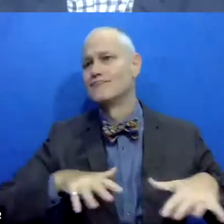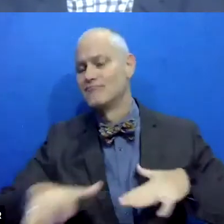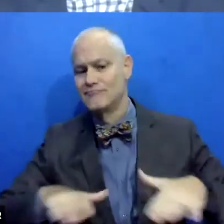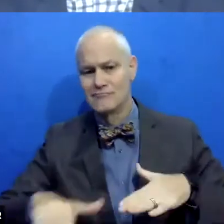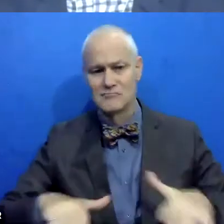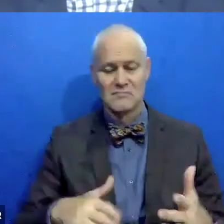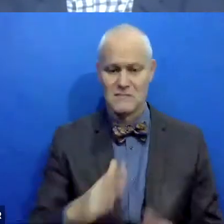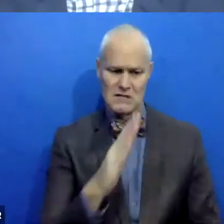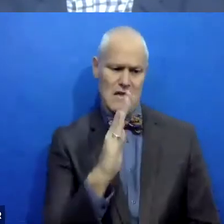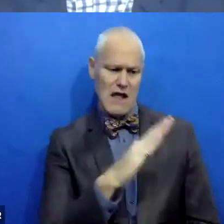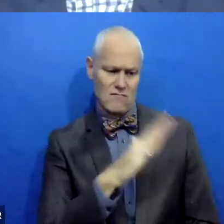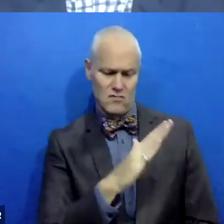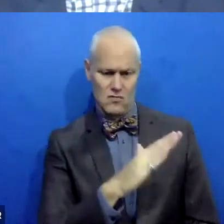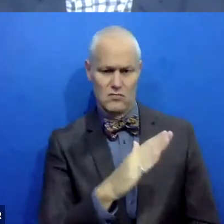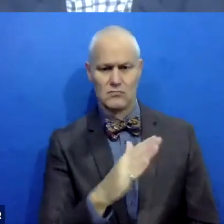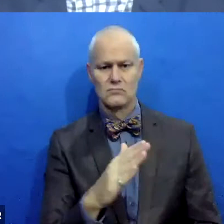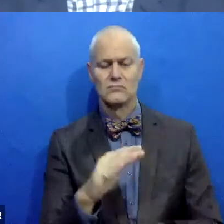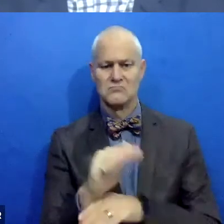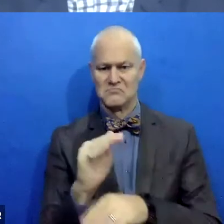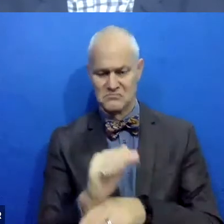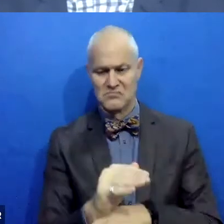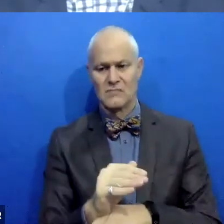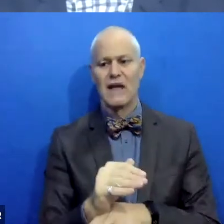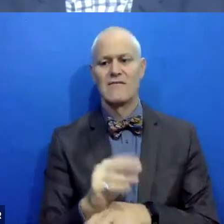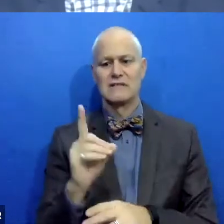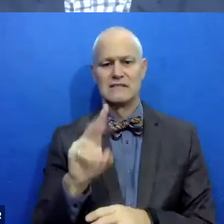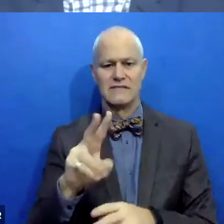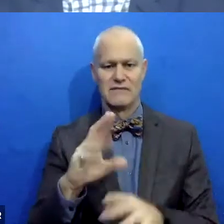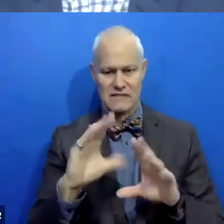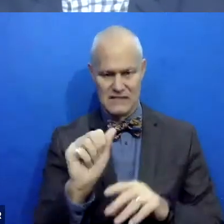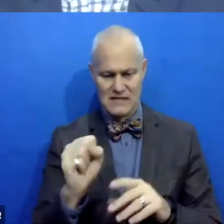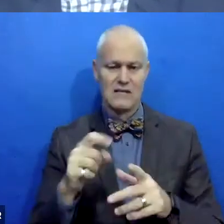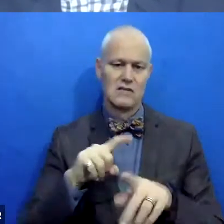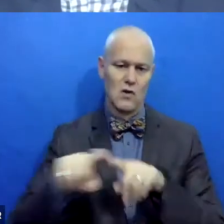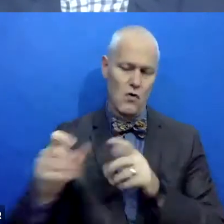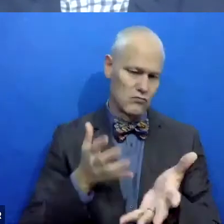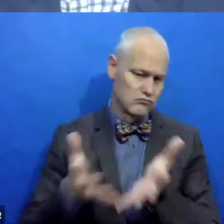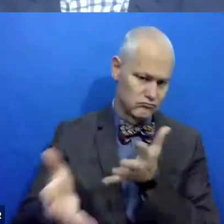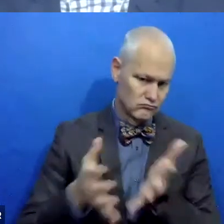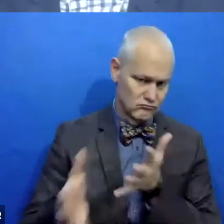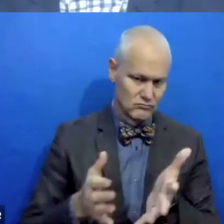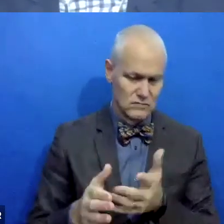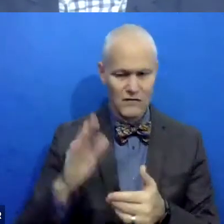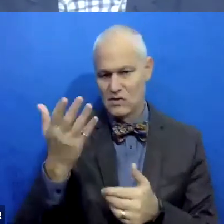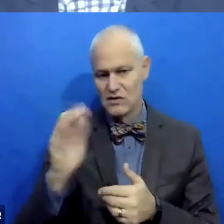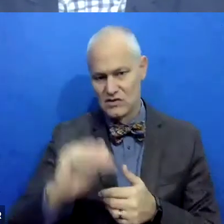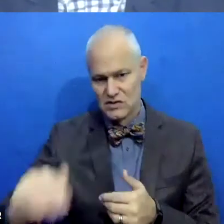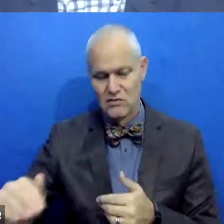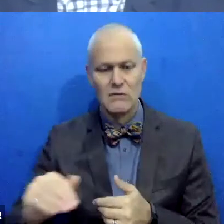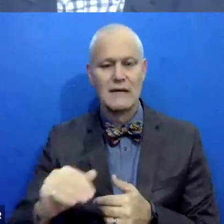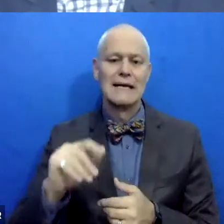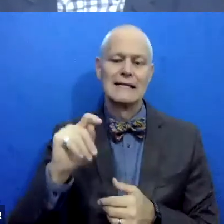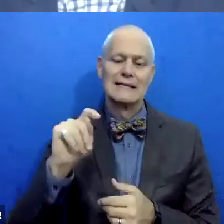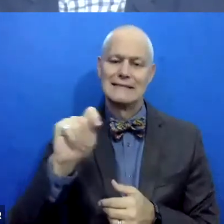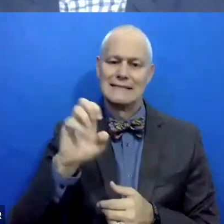afternoon with a, with a, on a DV case, um, with, with kids, um, and, uh, the teen dating violence situation. And